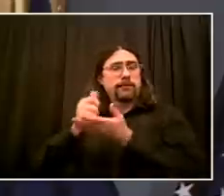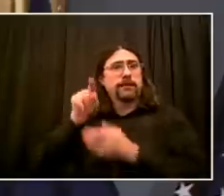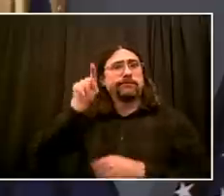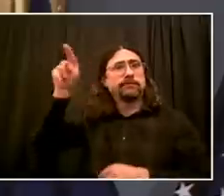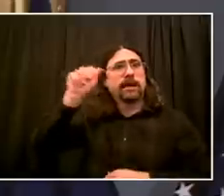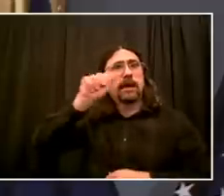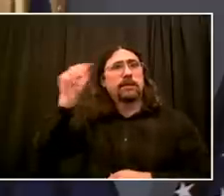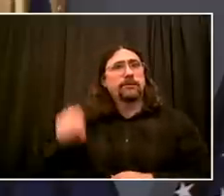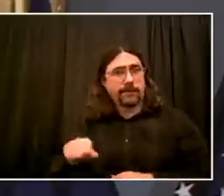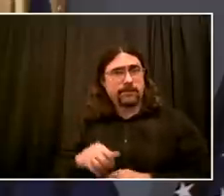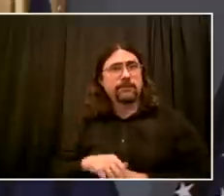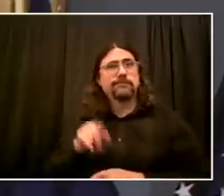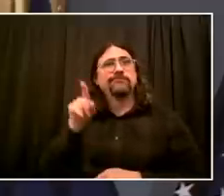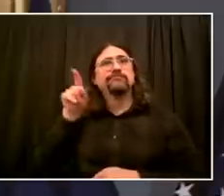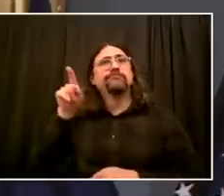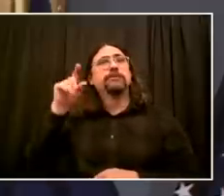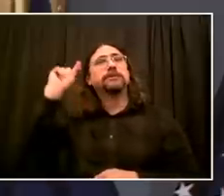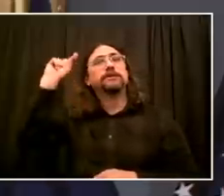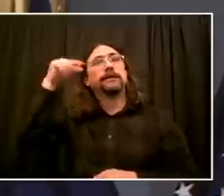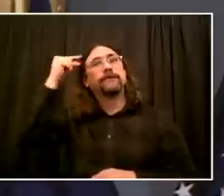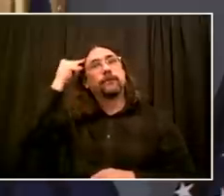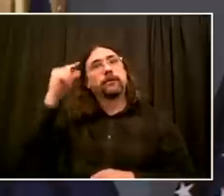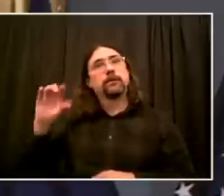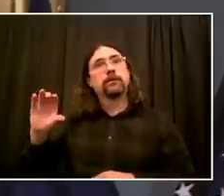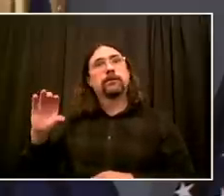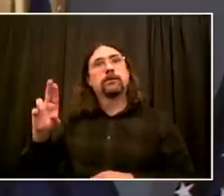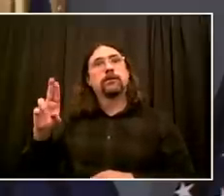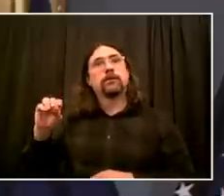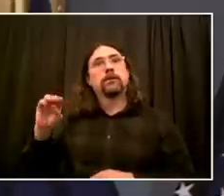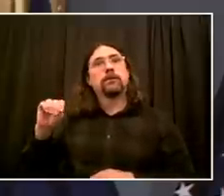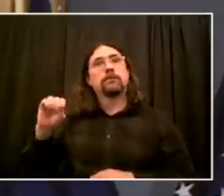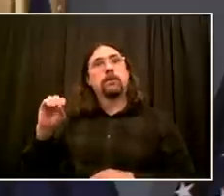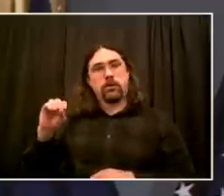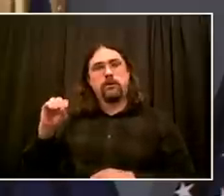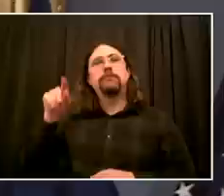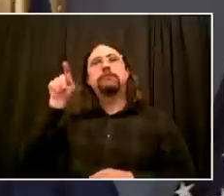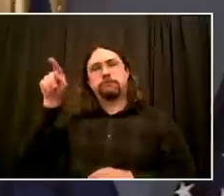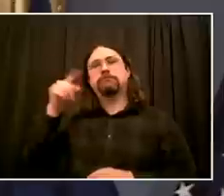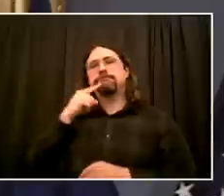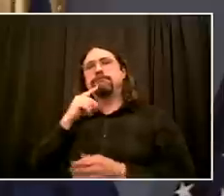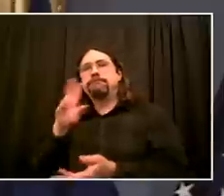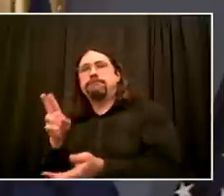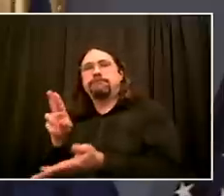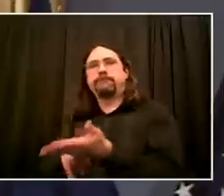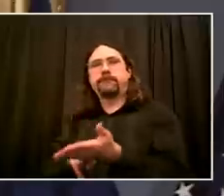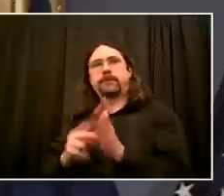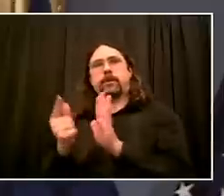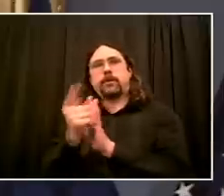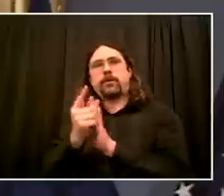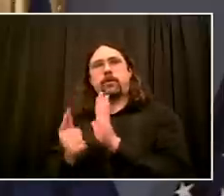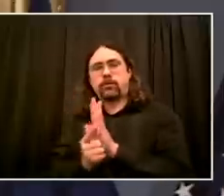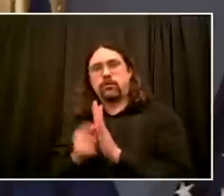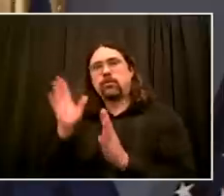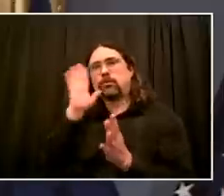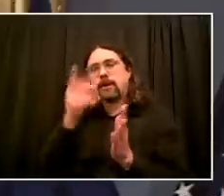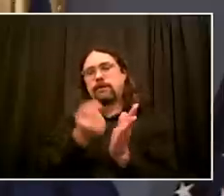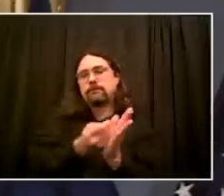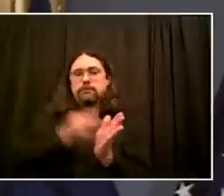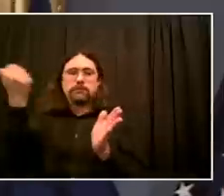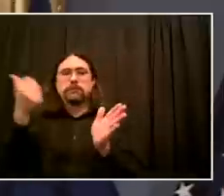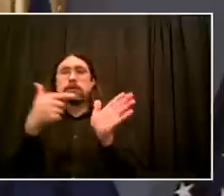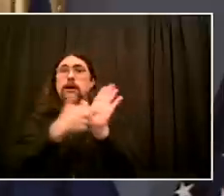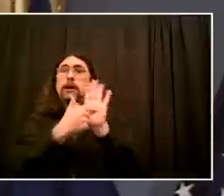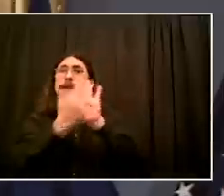bill, repealing the current law in New York State. That inhibits transparency